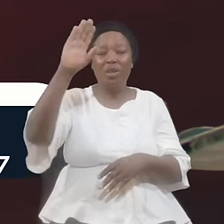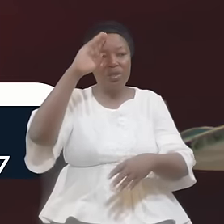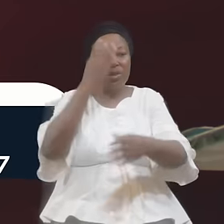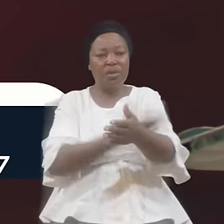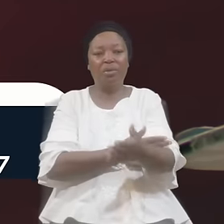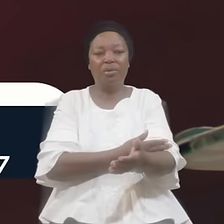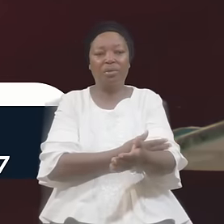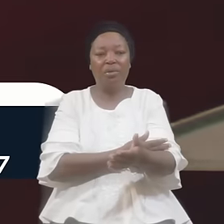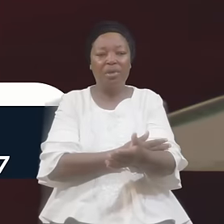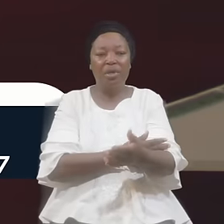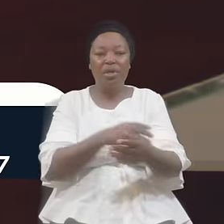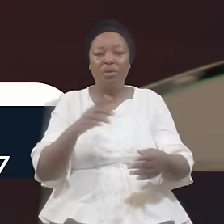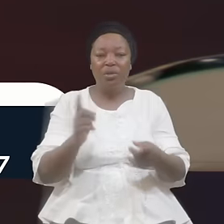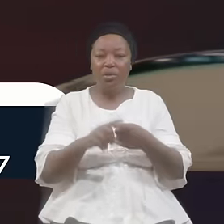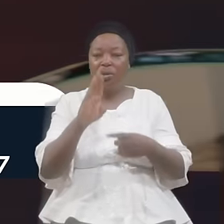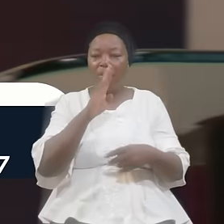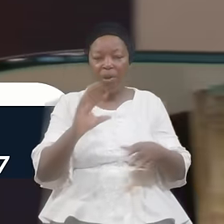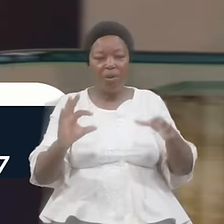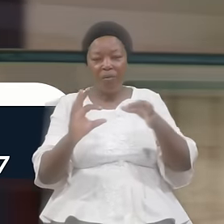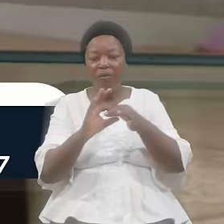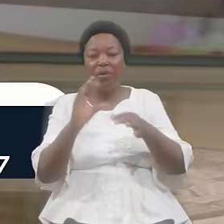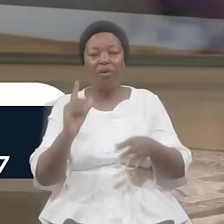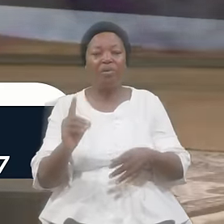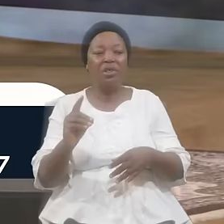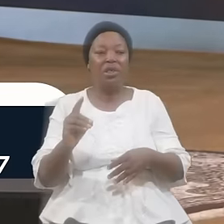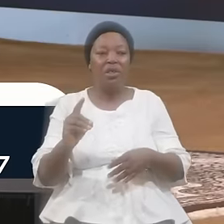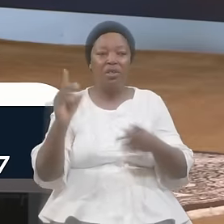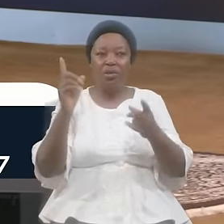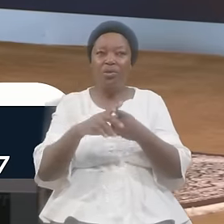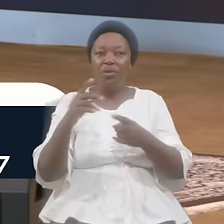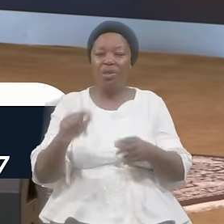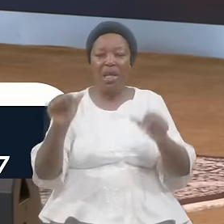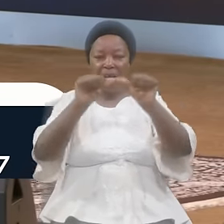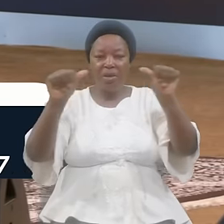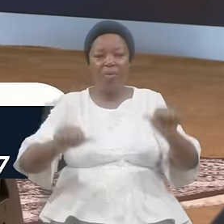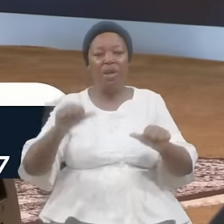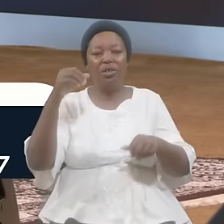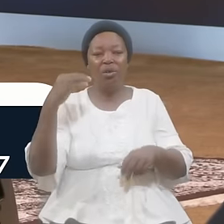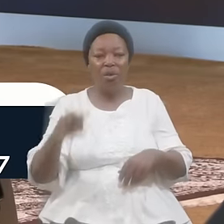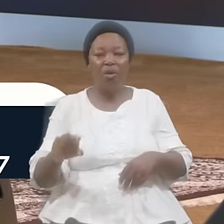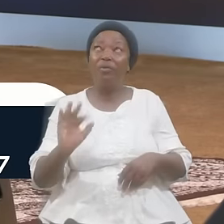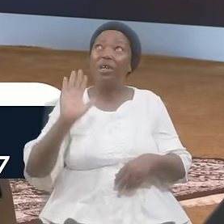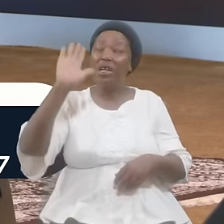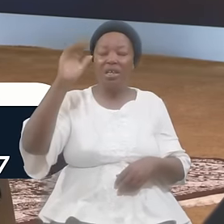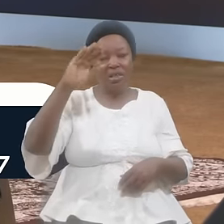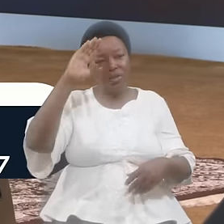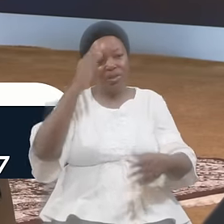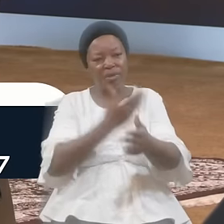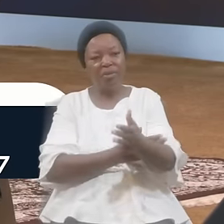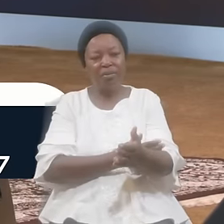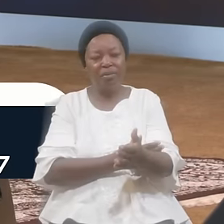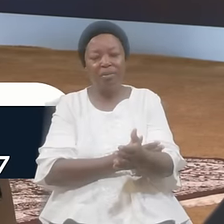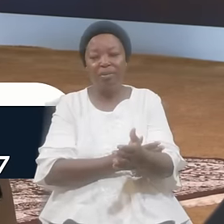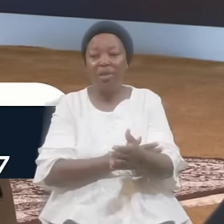To Be Conformed To The Image Of His Son